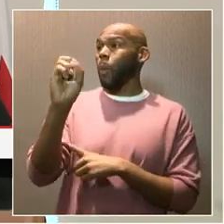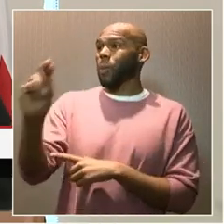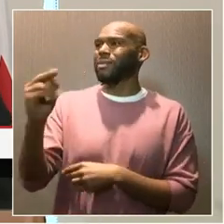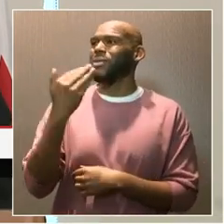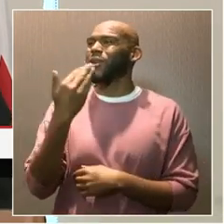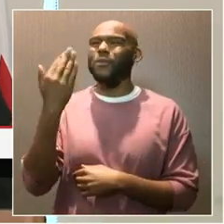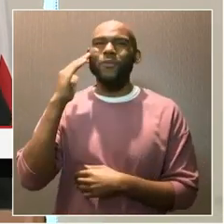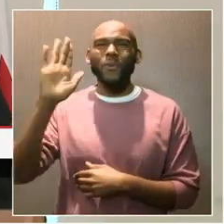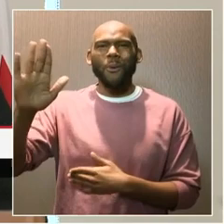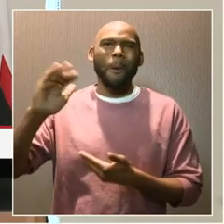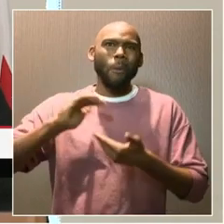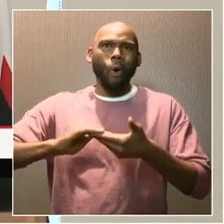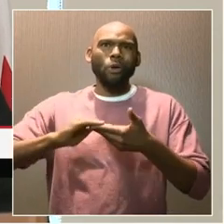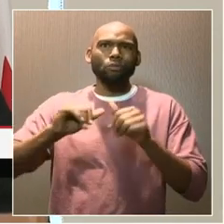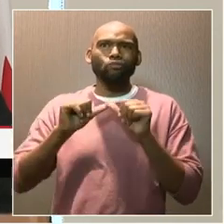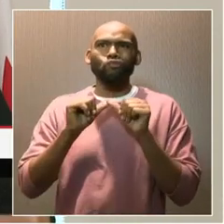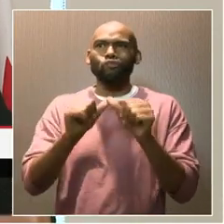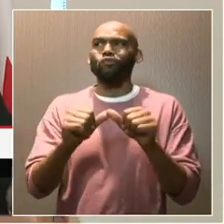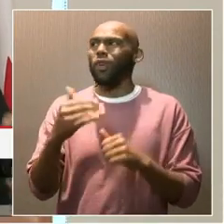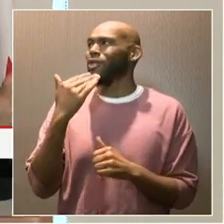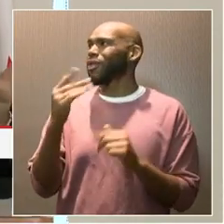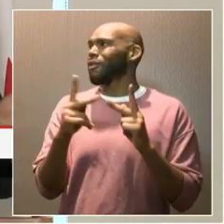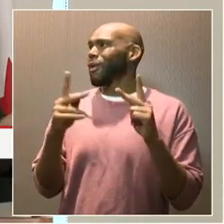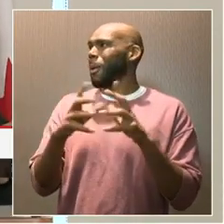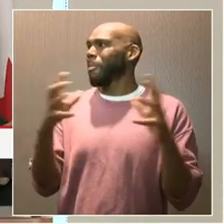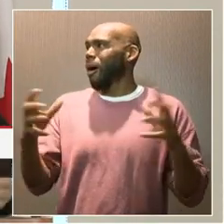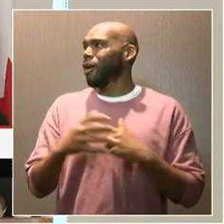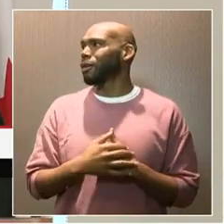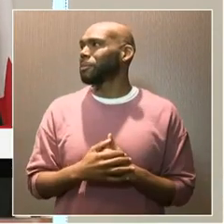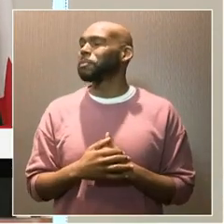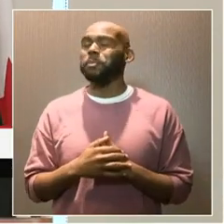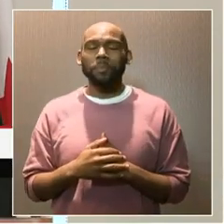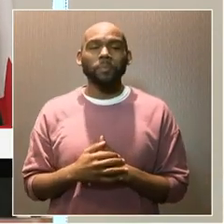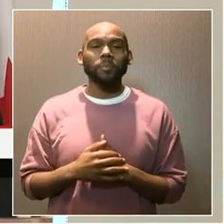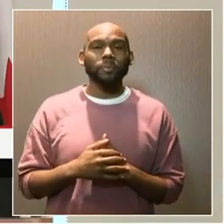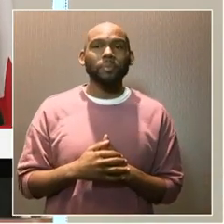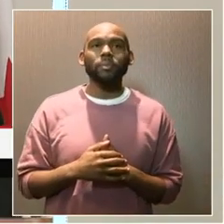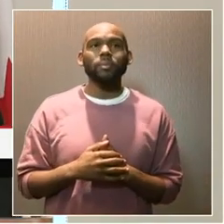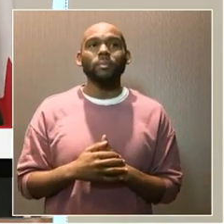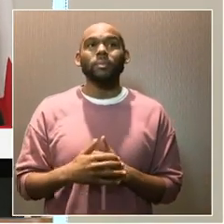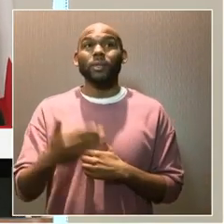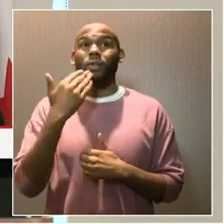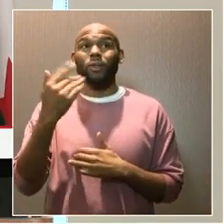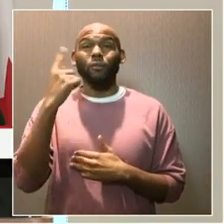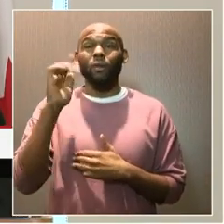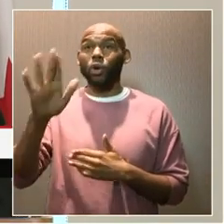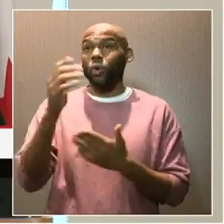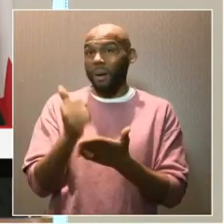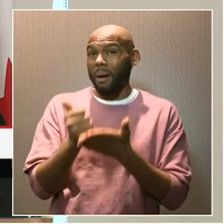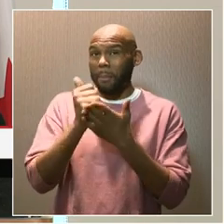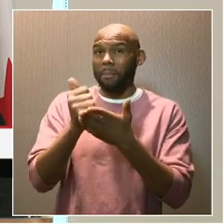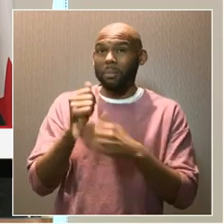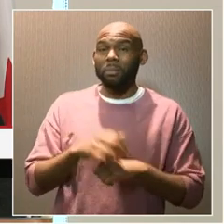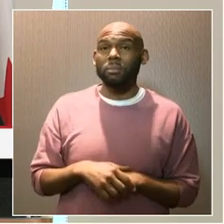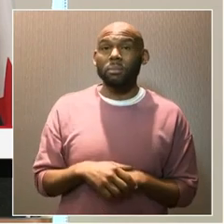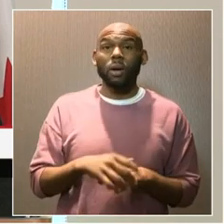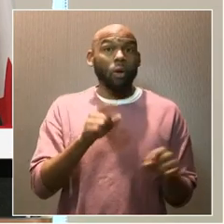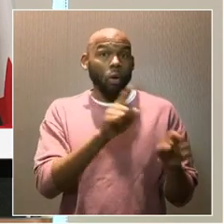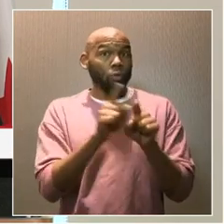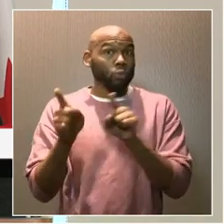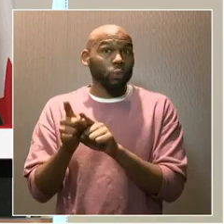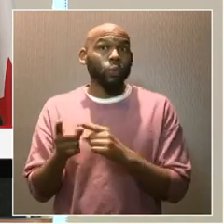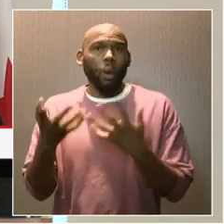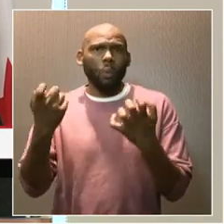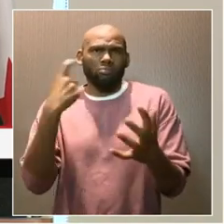partnership and never thinking twice when the city calls on you for help. I also want to